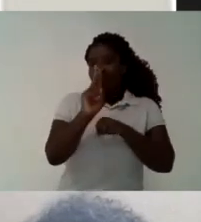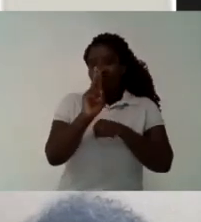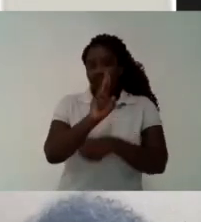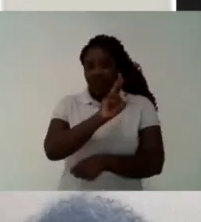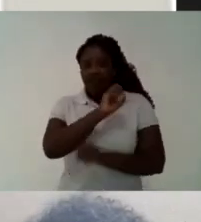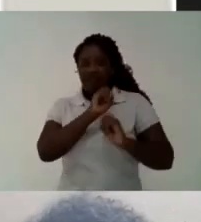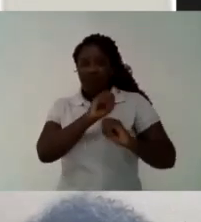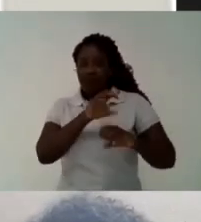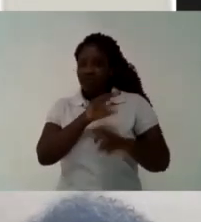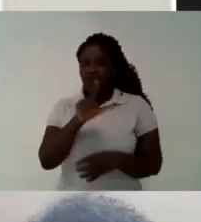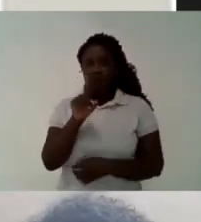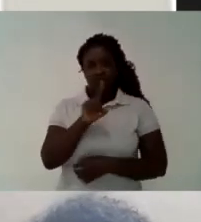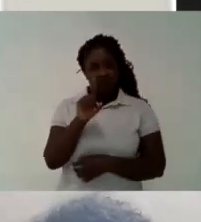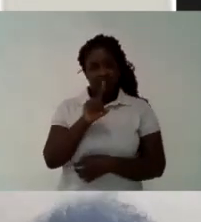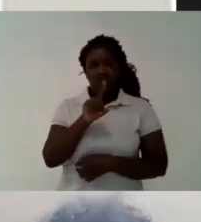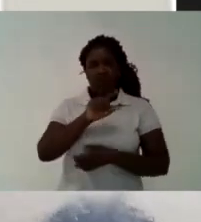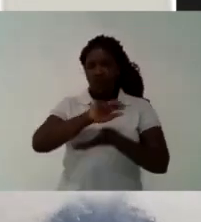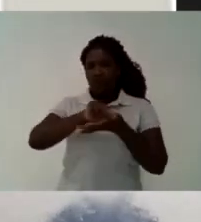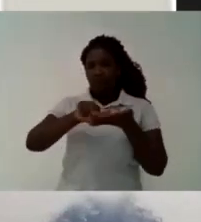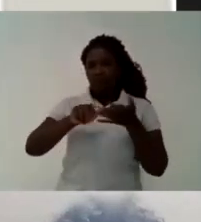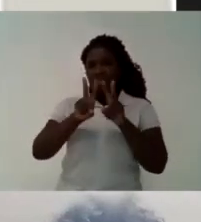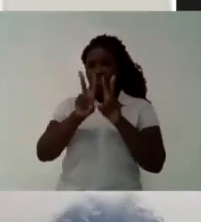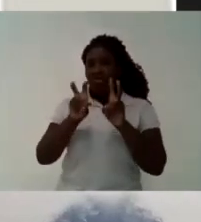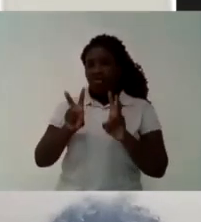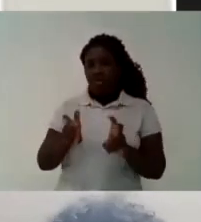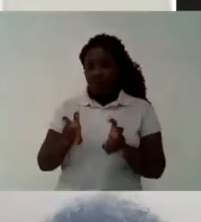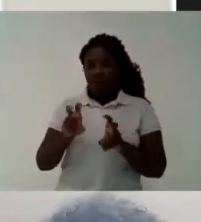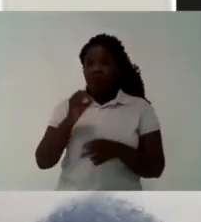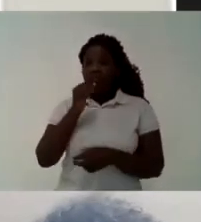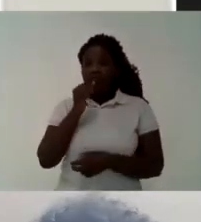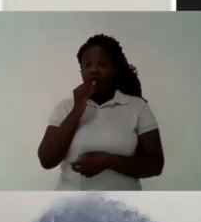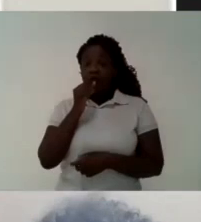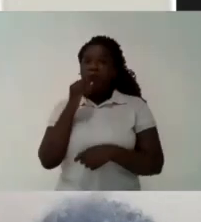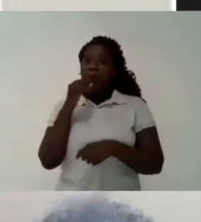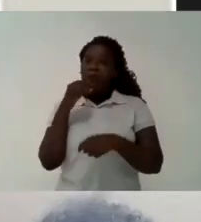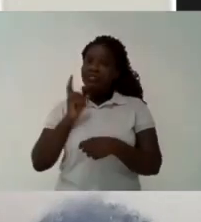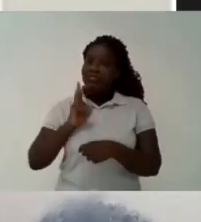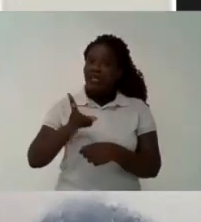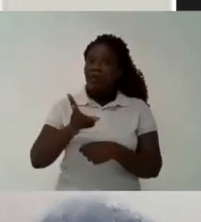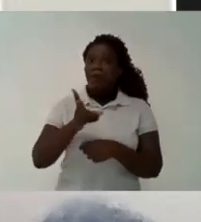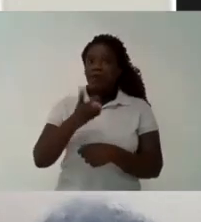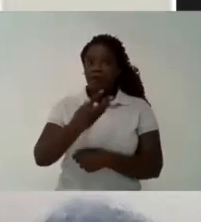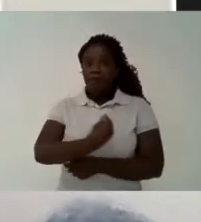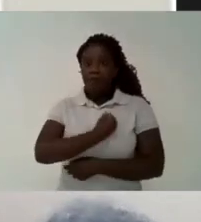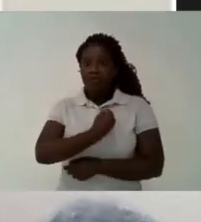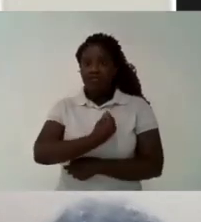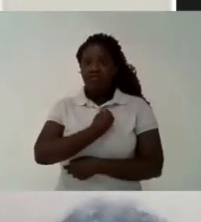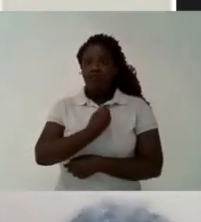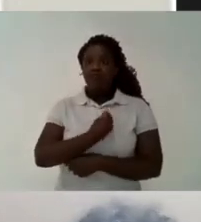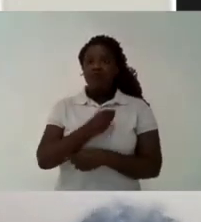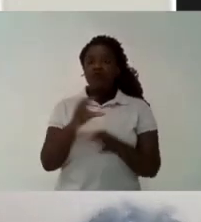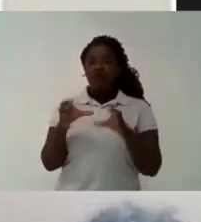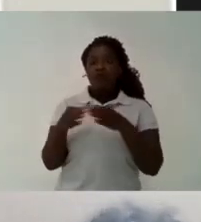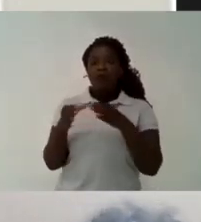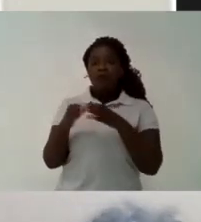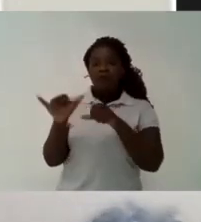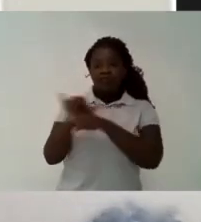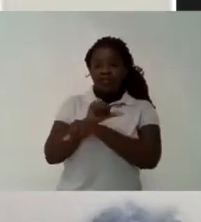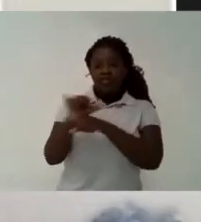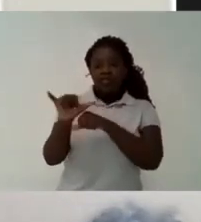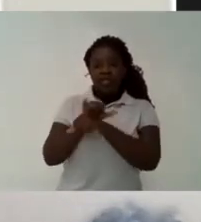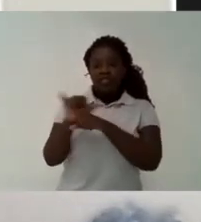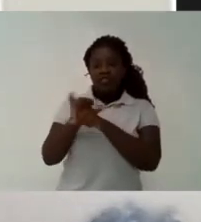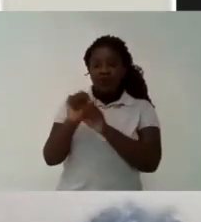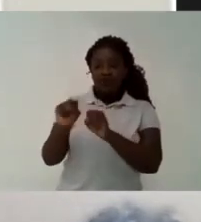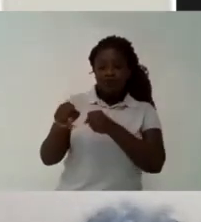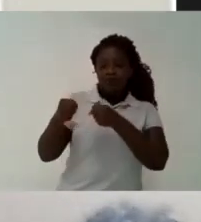are one of the main targets for Bolsonaro Because the university has been carrying out